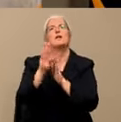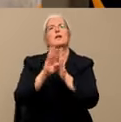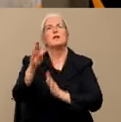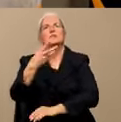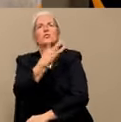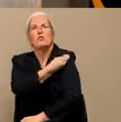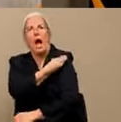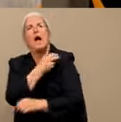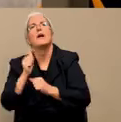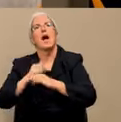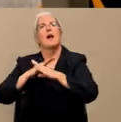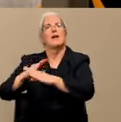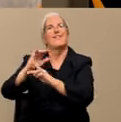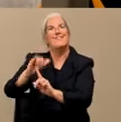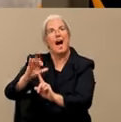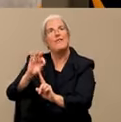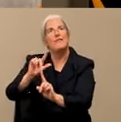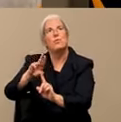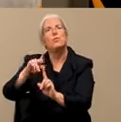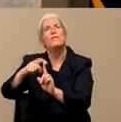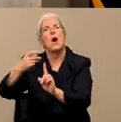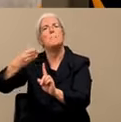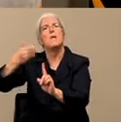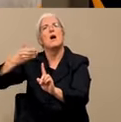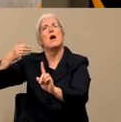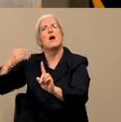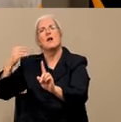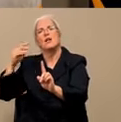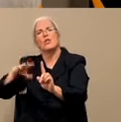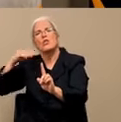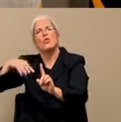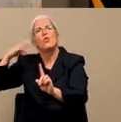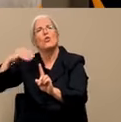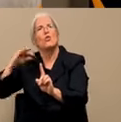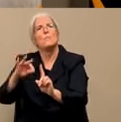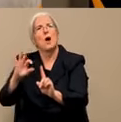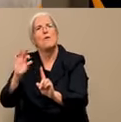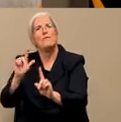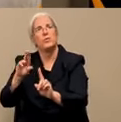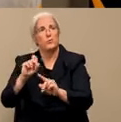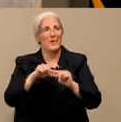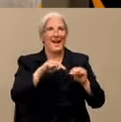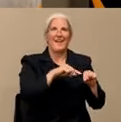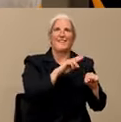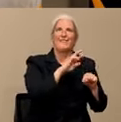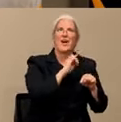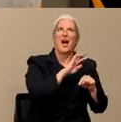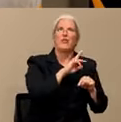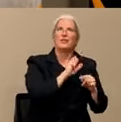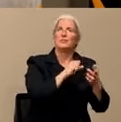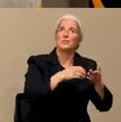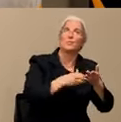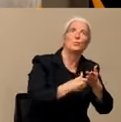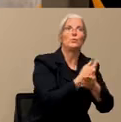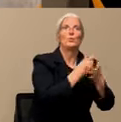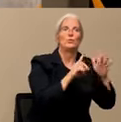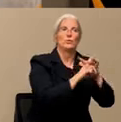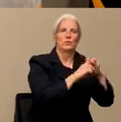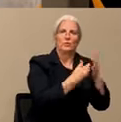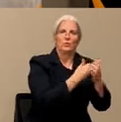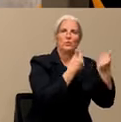infection or vaccine. But we don't have those with these viruses, and that's the challenge that we face with this virus.